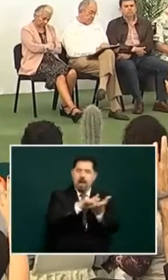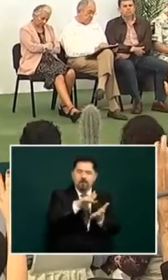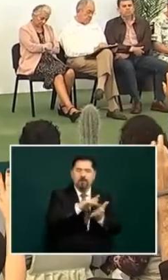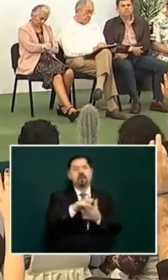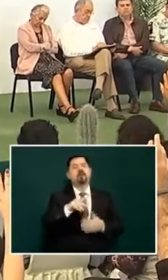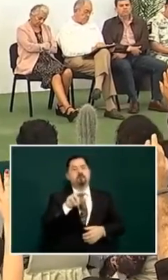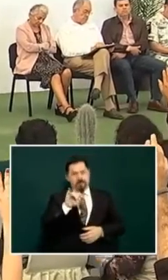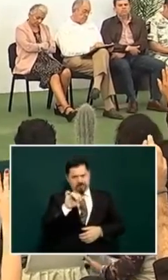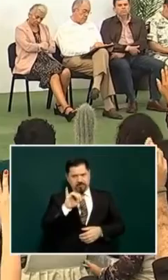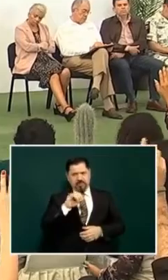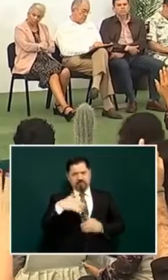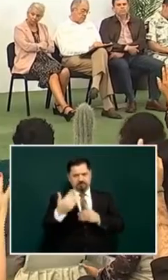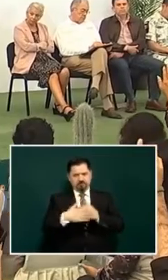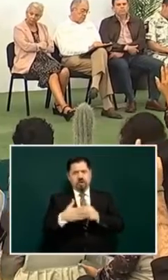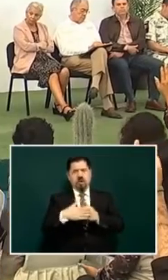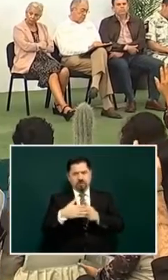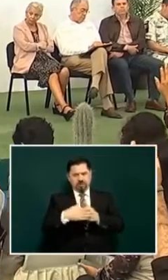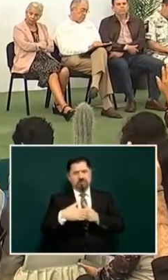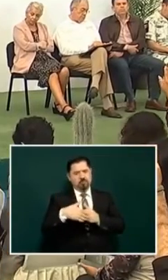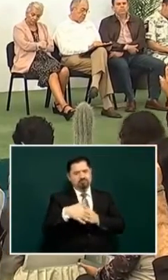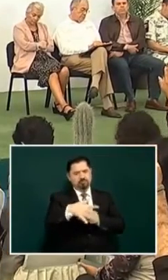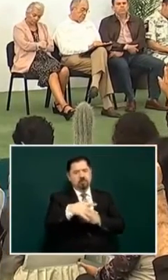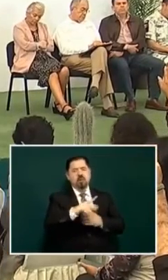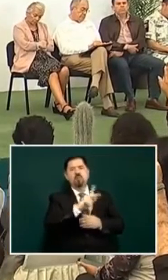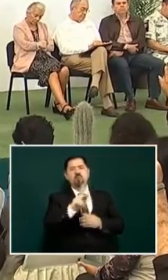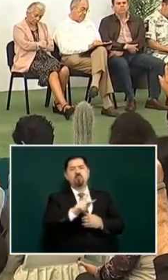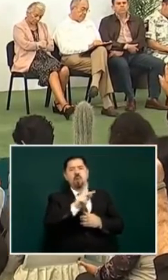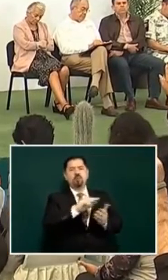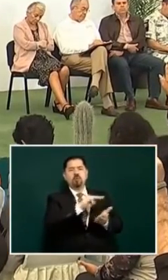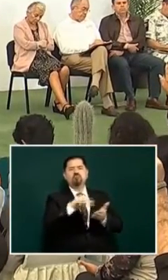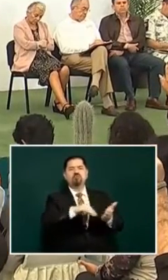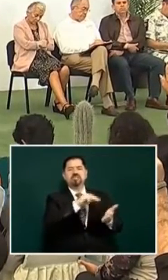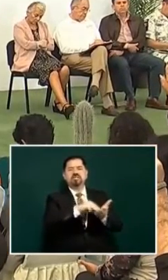to the municipalities of the mining towns